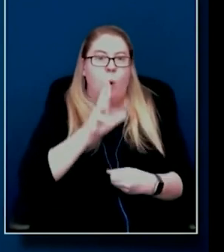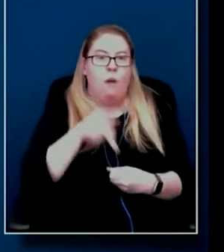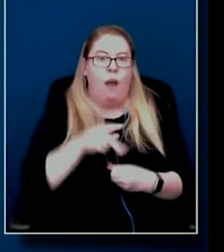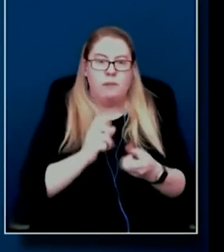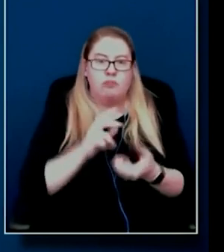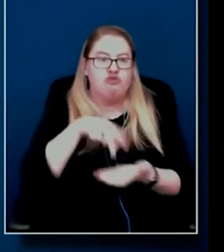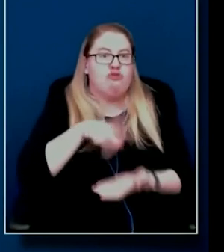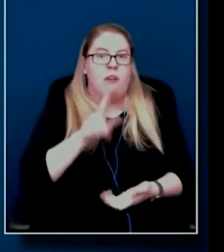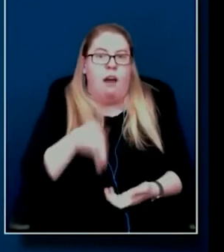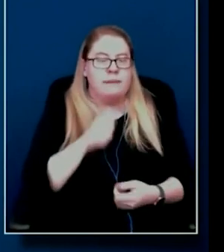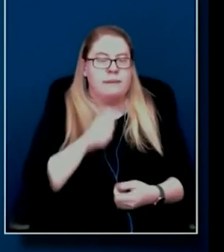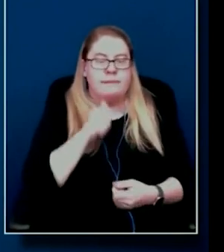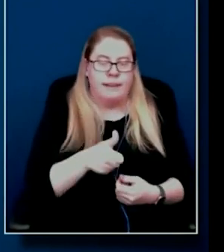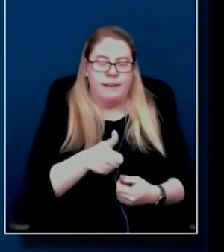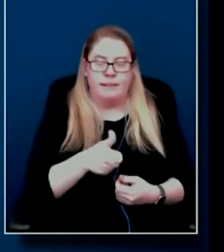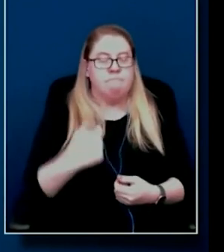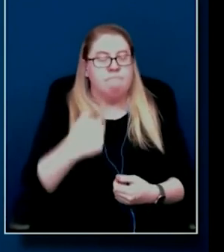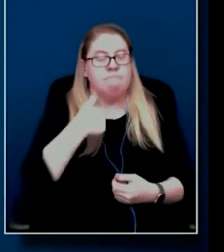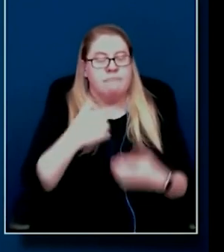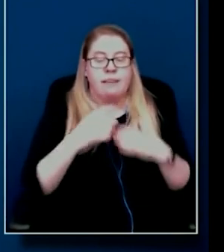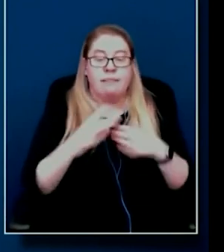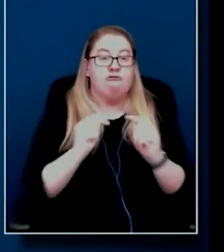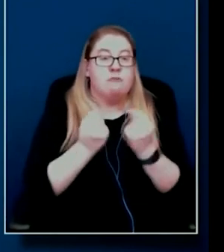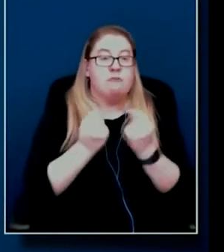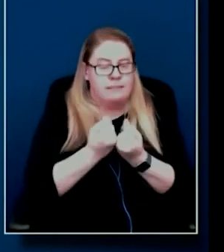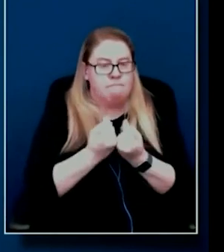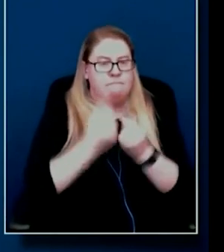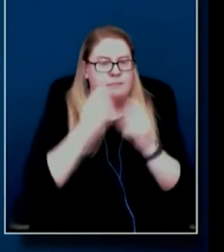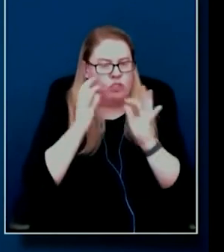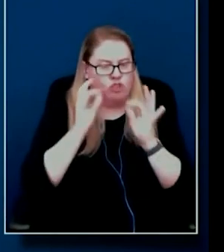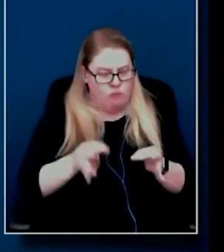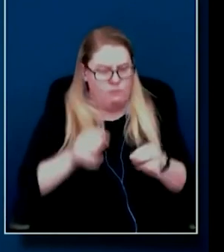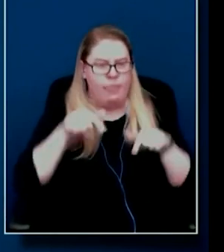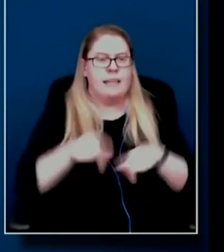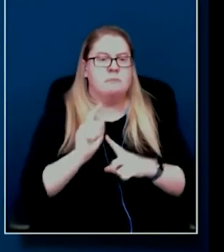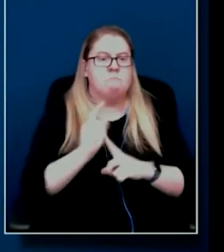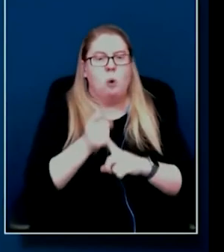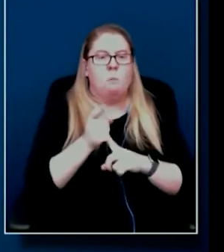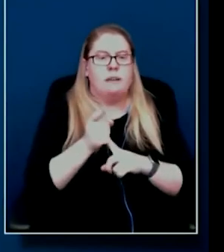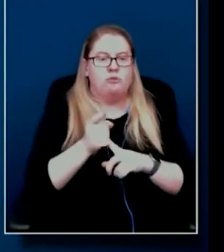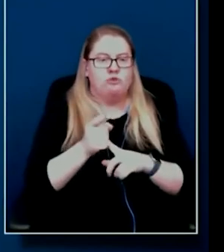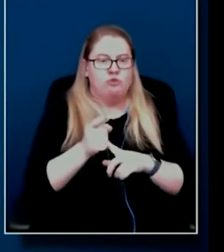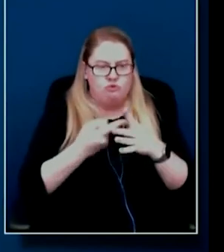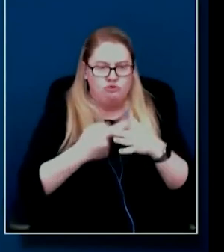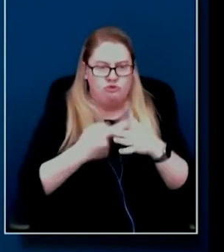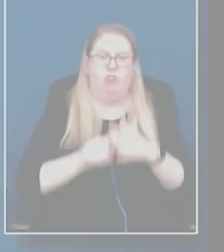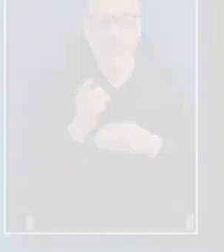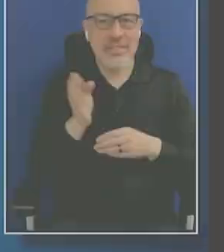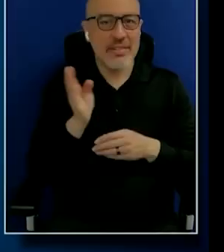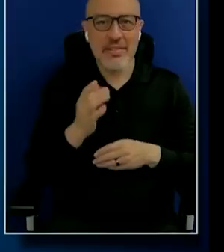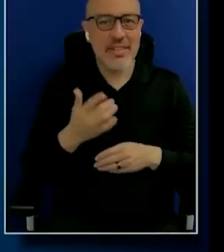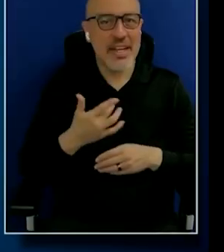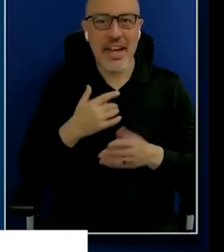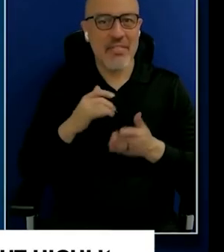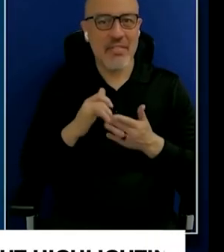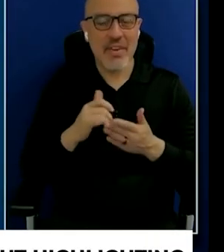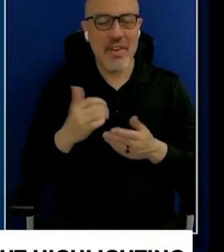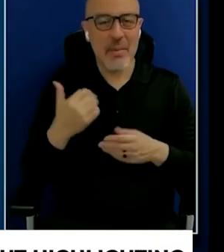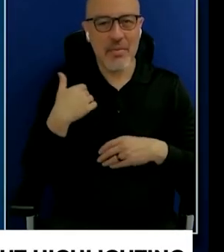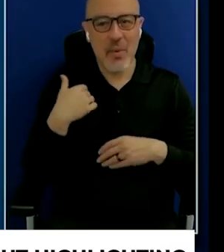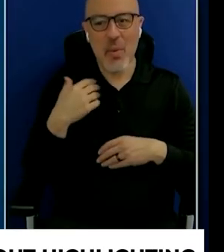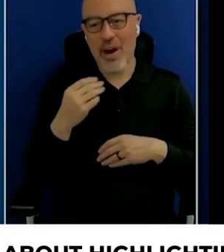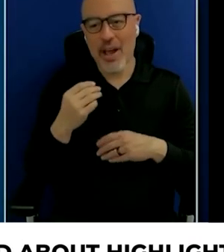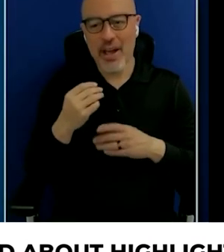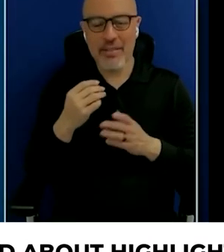I and the leadership team are determined to use this moment as a catalyst for more meaningful and lasting change. I identify